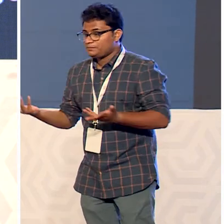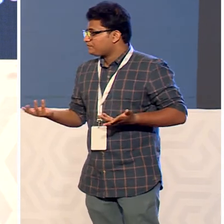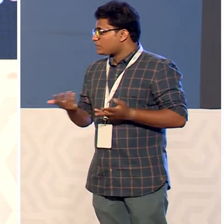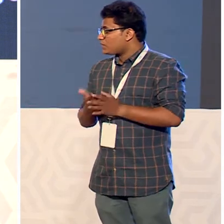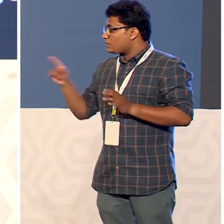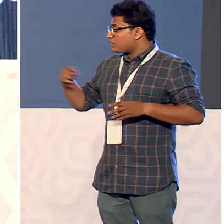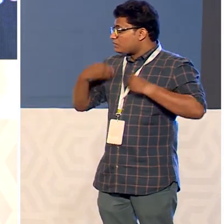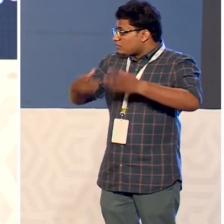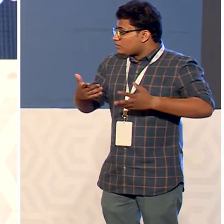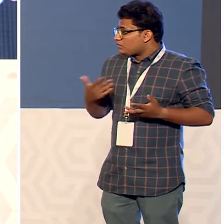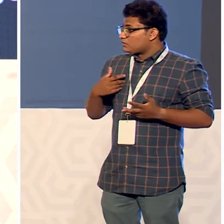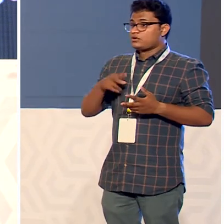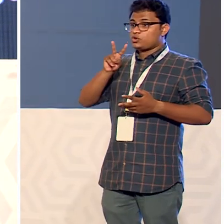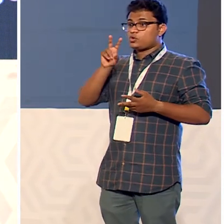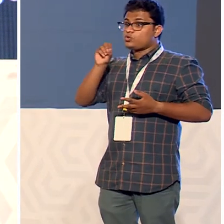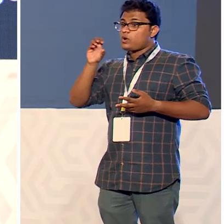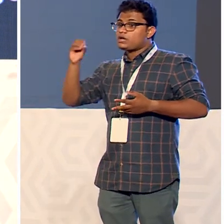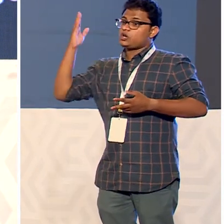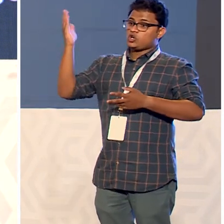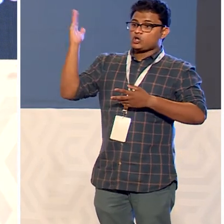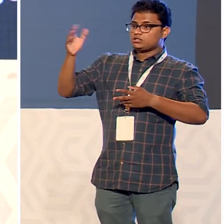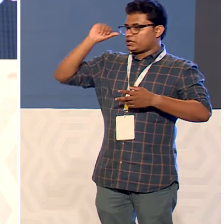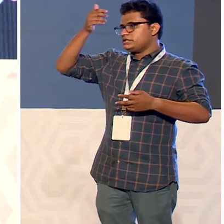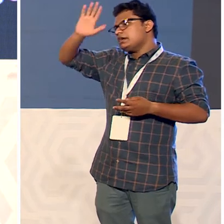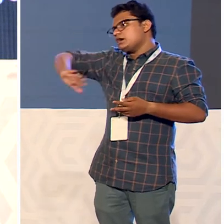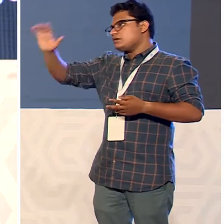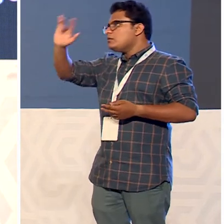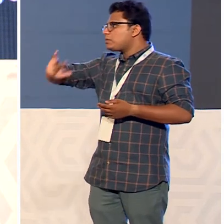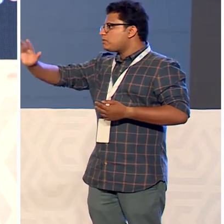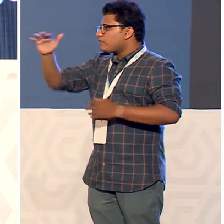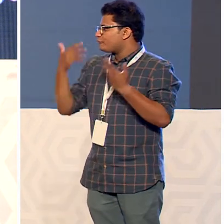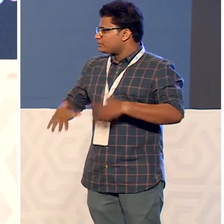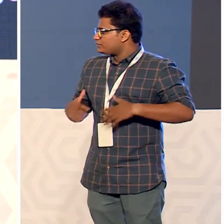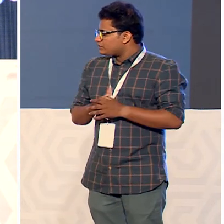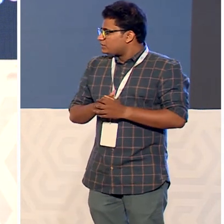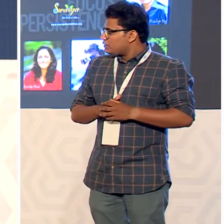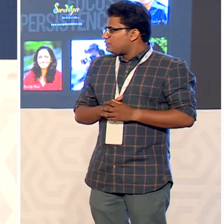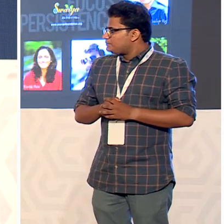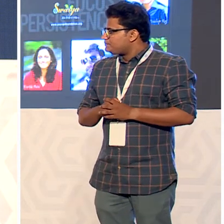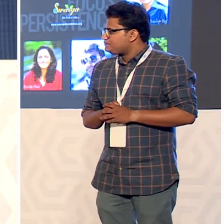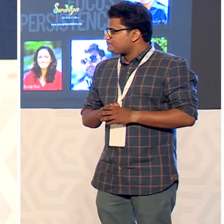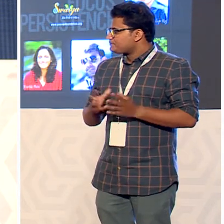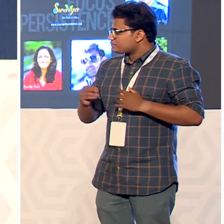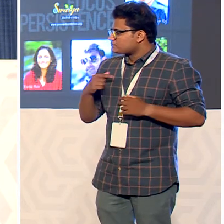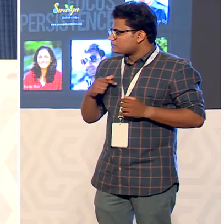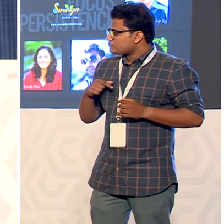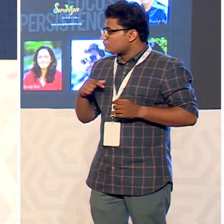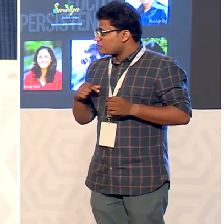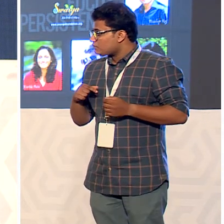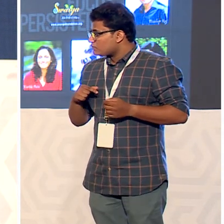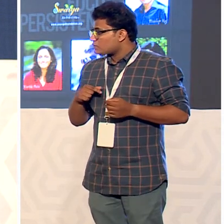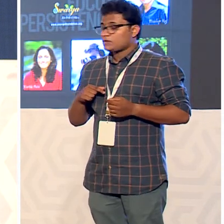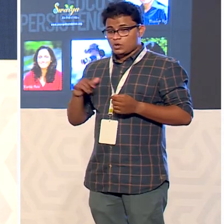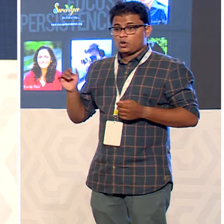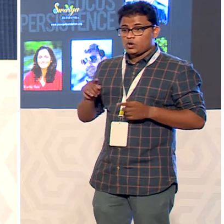delivered more than 200 talks across india created awareness about various neuromuscular disorders and the am